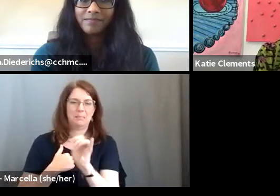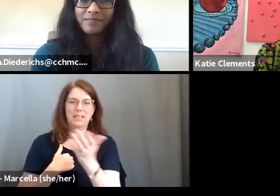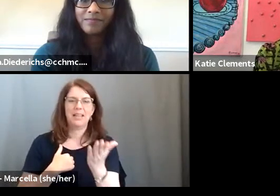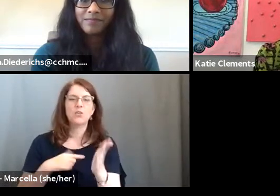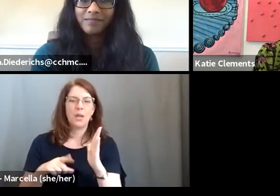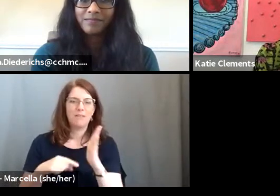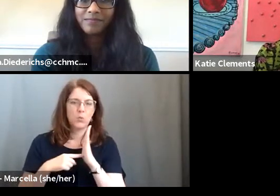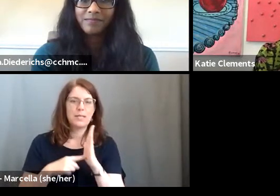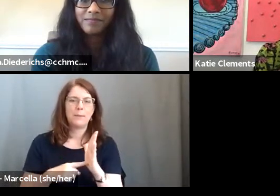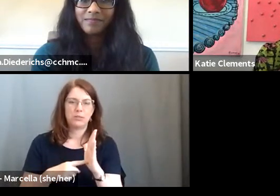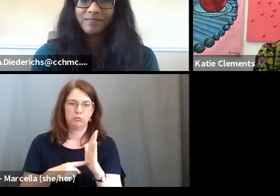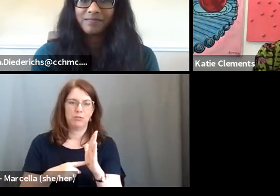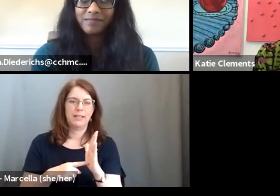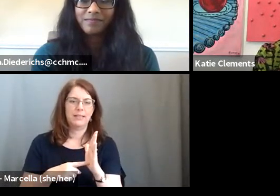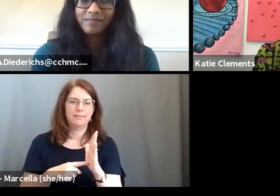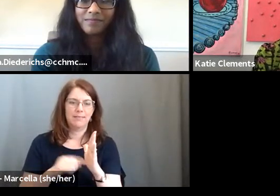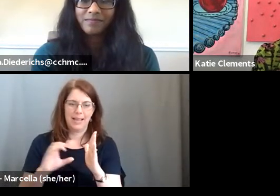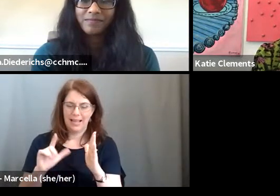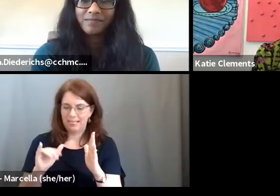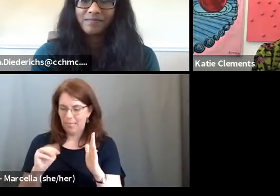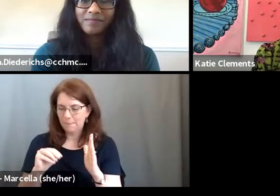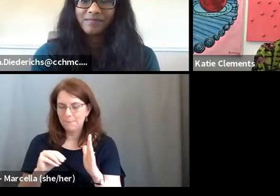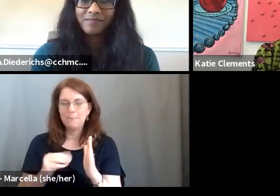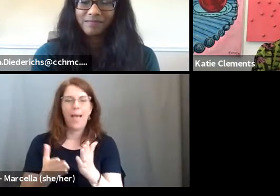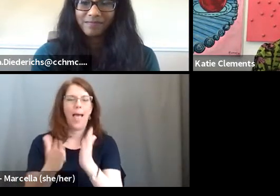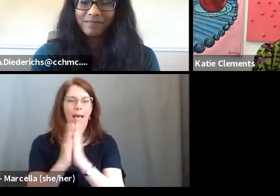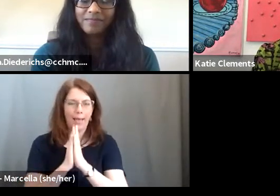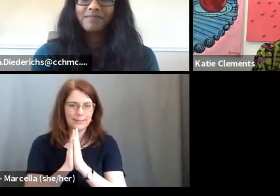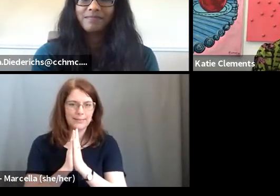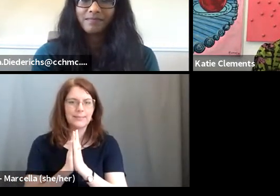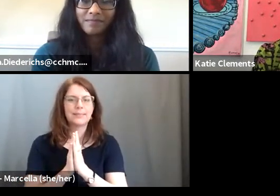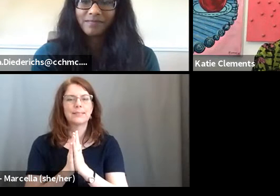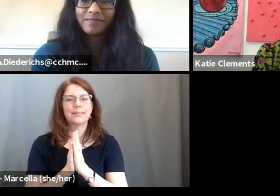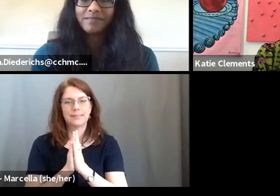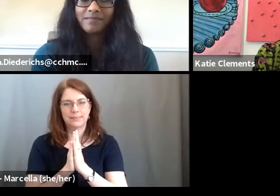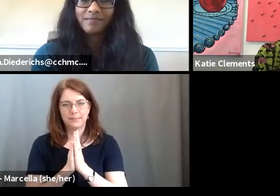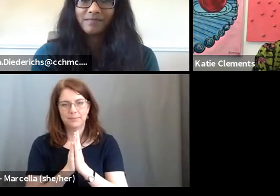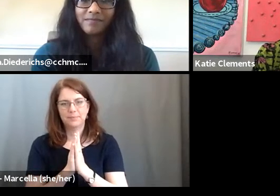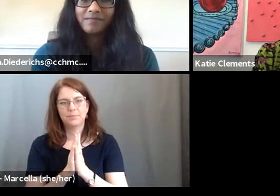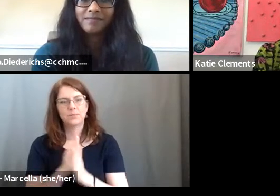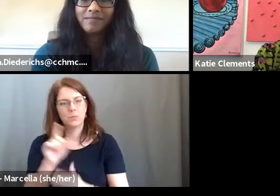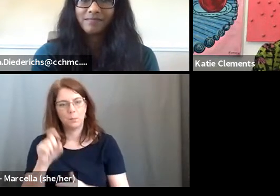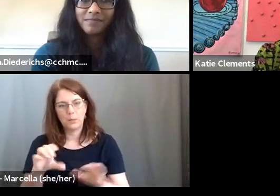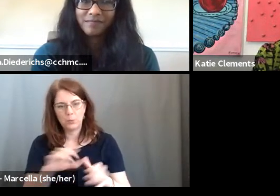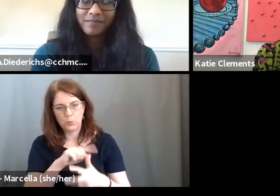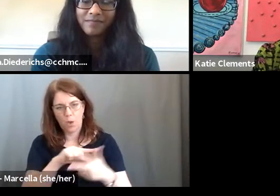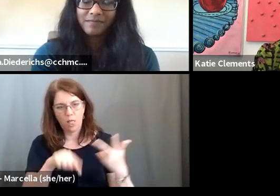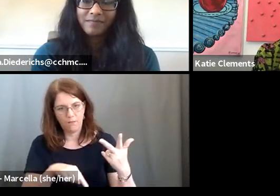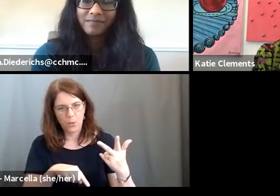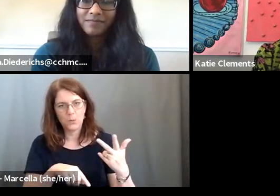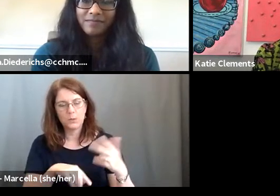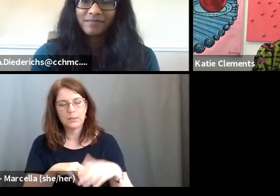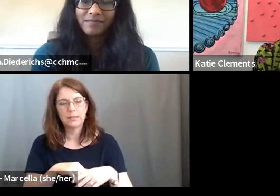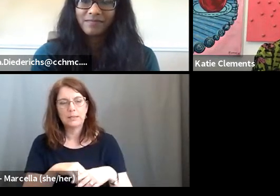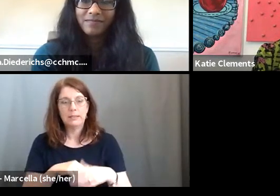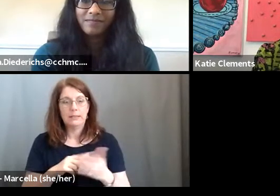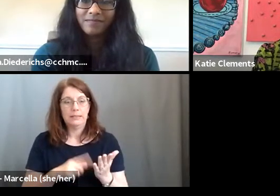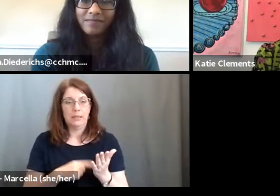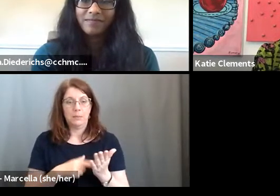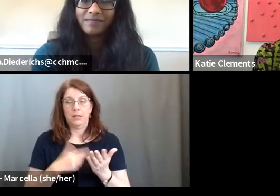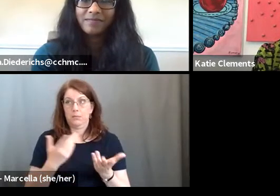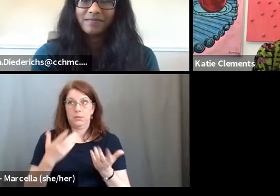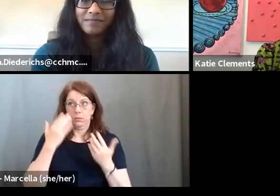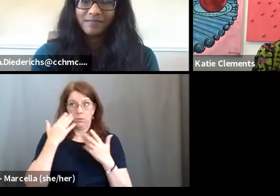demonstrate it and you have to claim it and you've got to ask for it. you, you, you have to do all those things. So sometimes you don't know how to